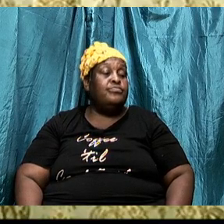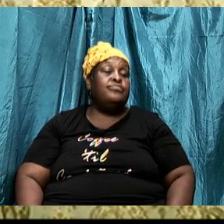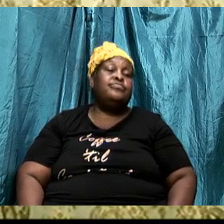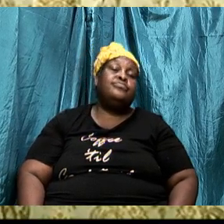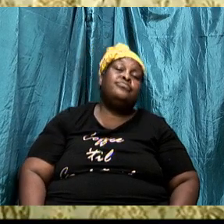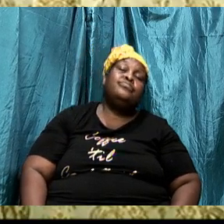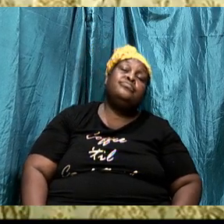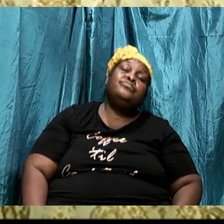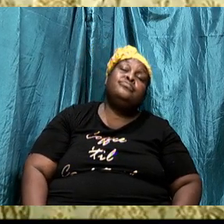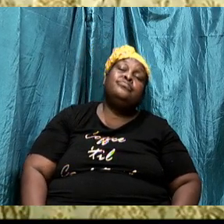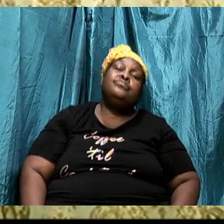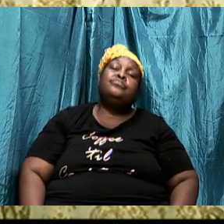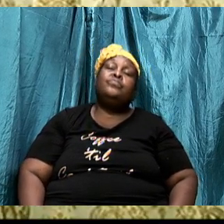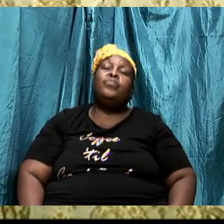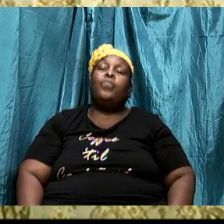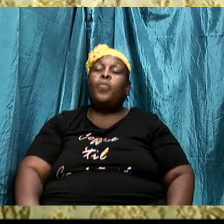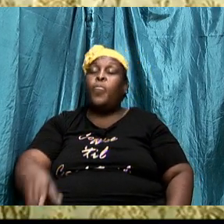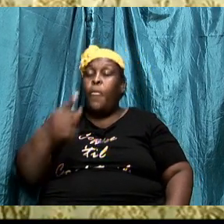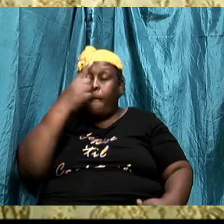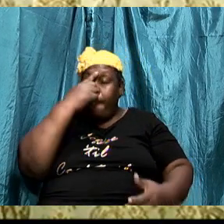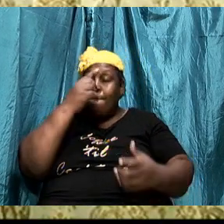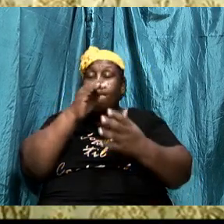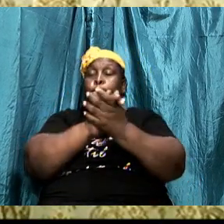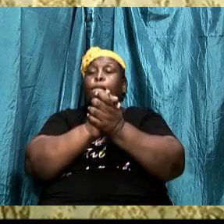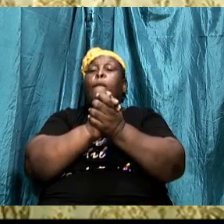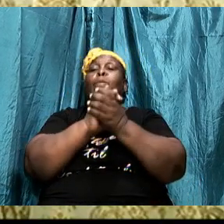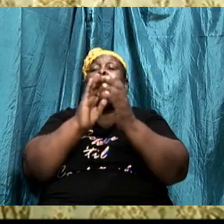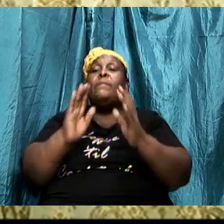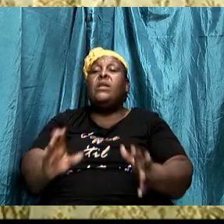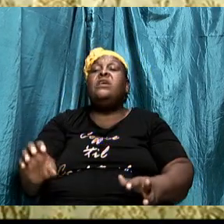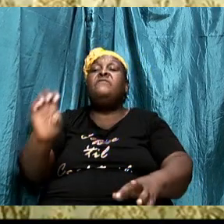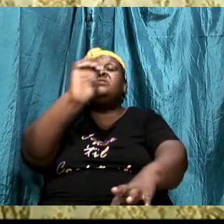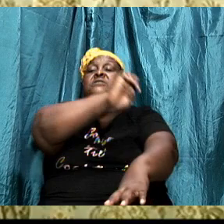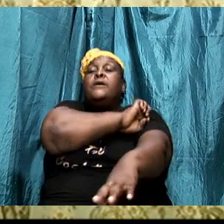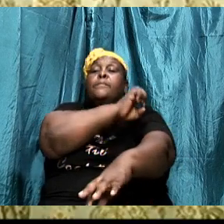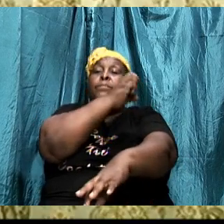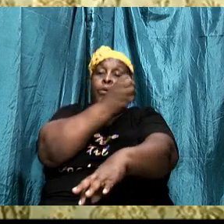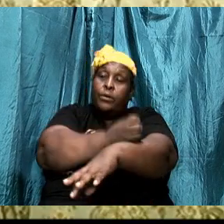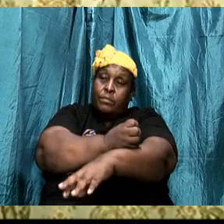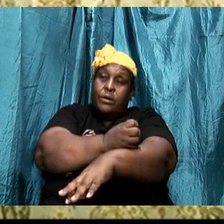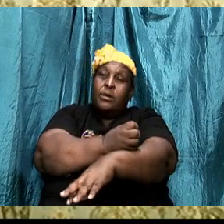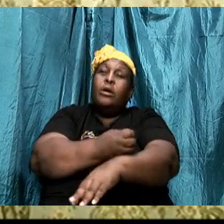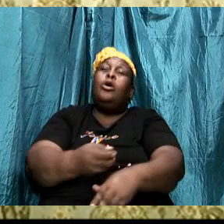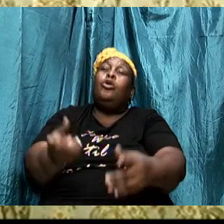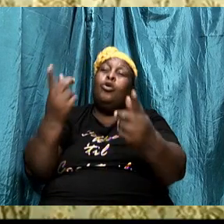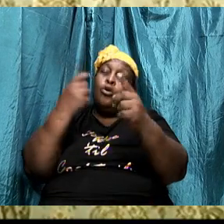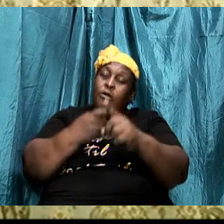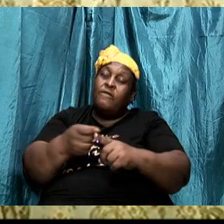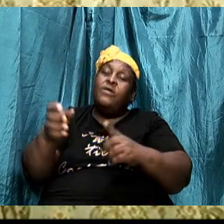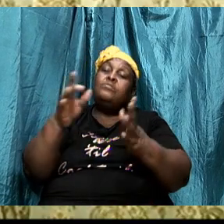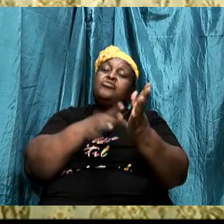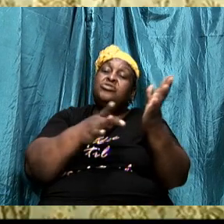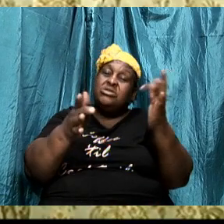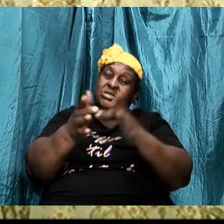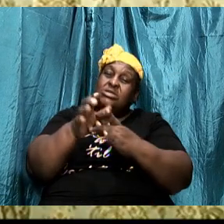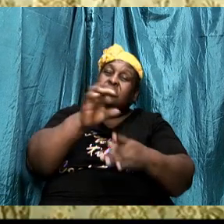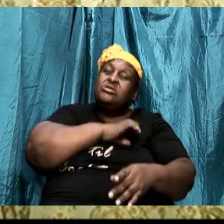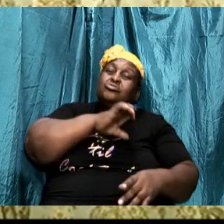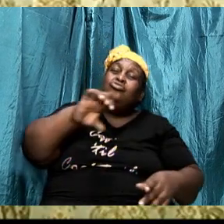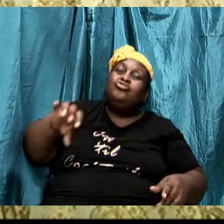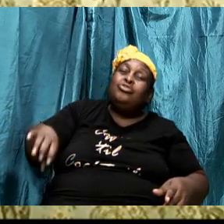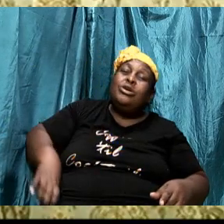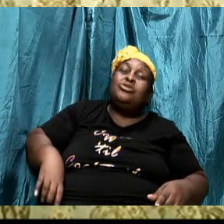The believer's empowerment comes from being in Jesus Christ. Apart from him, we can do nothing.